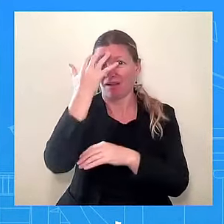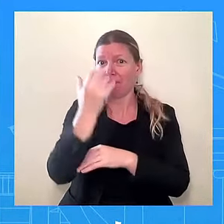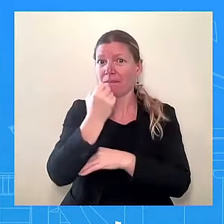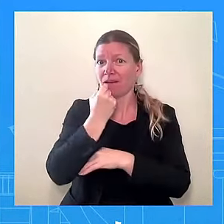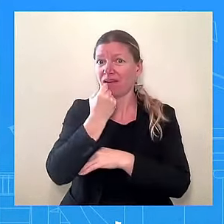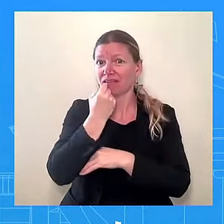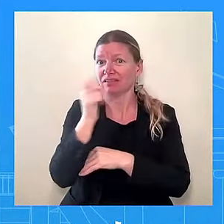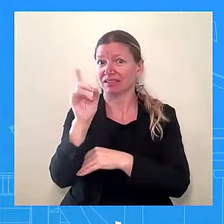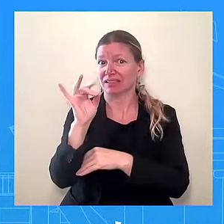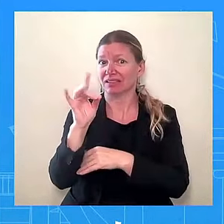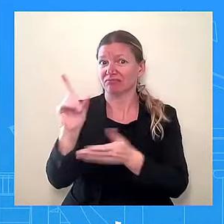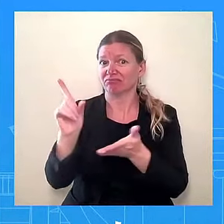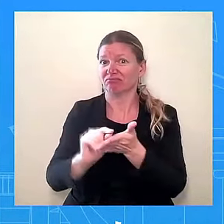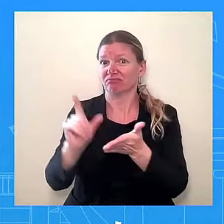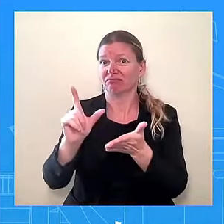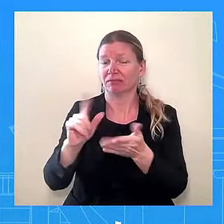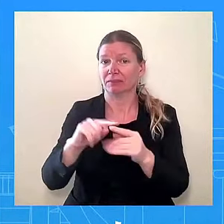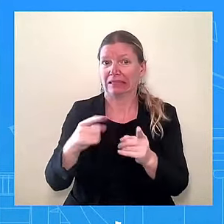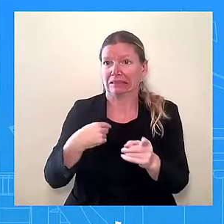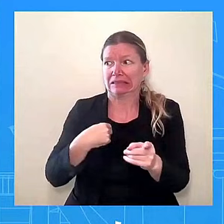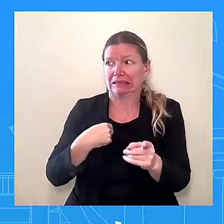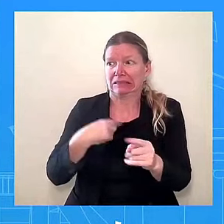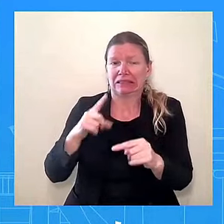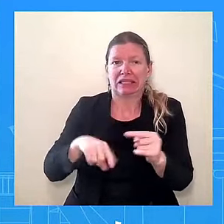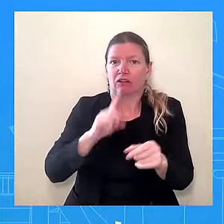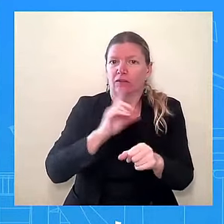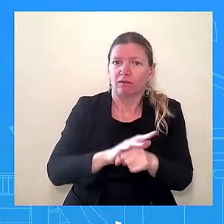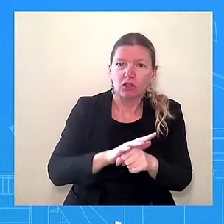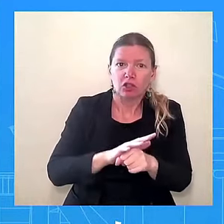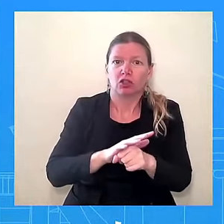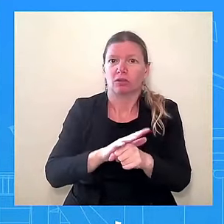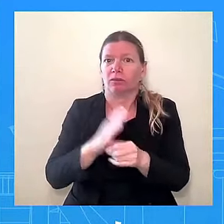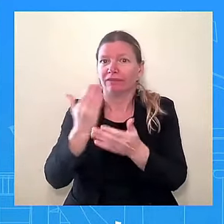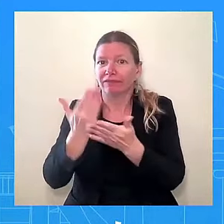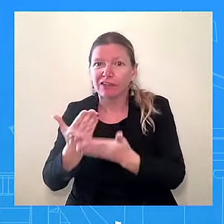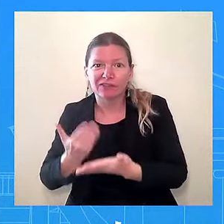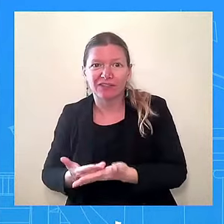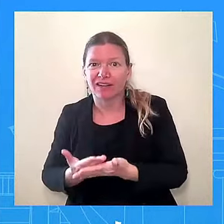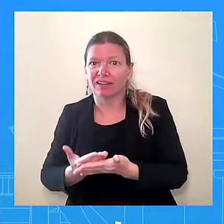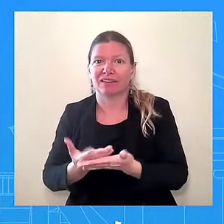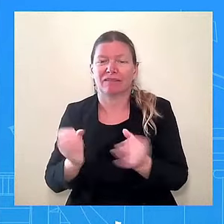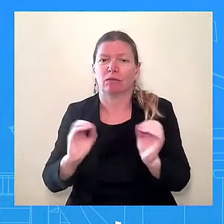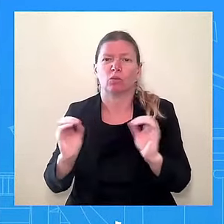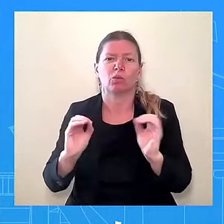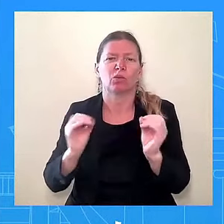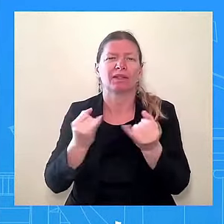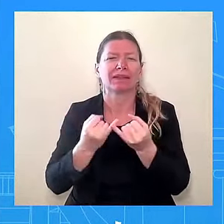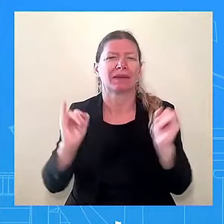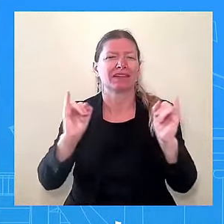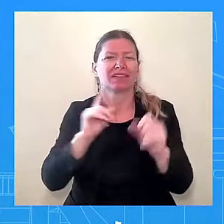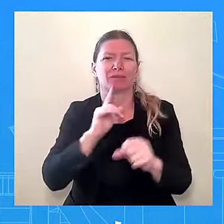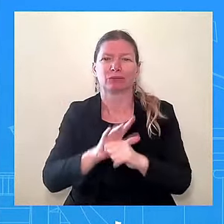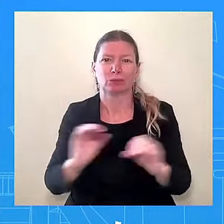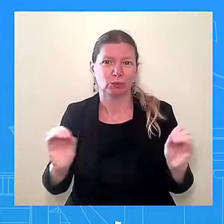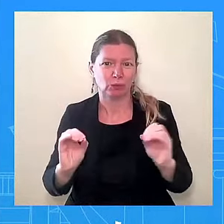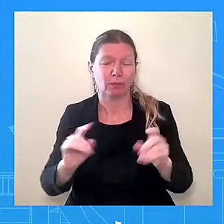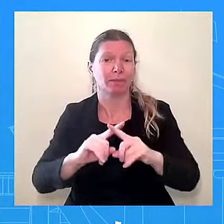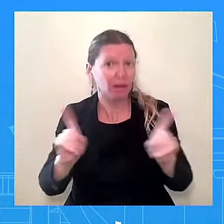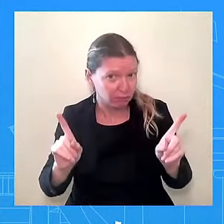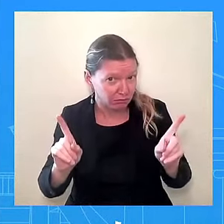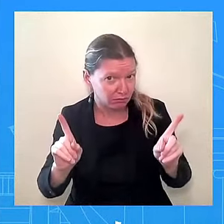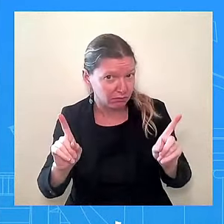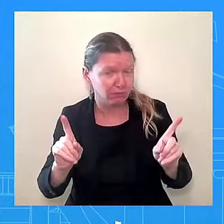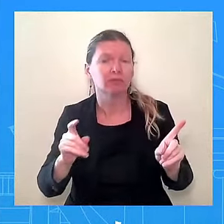But I can, but I can state that I also have no conversations